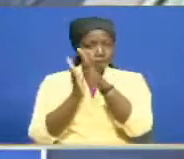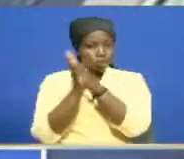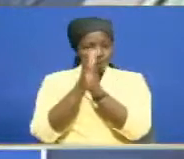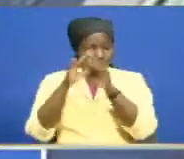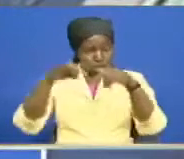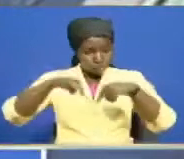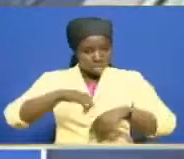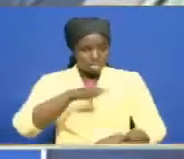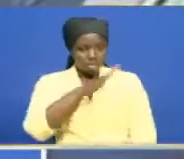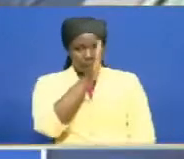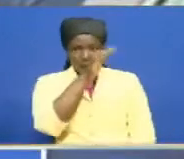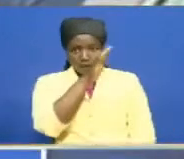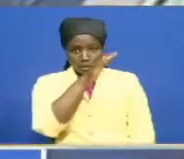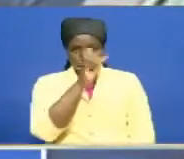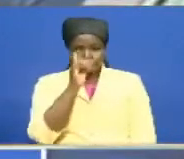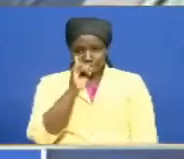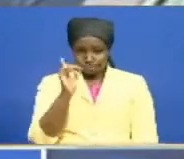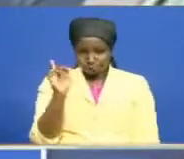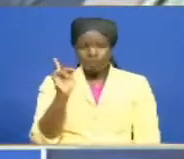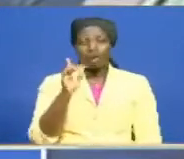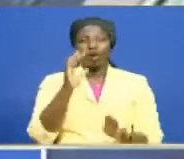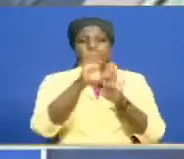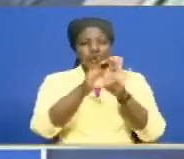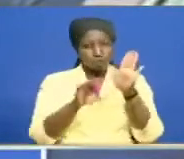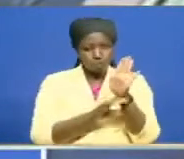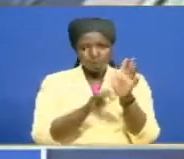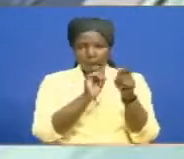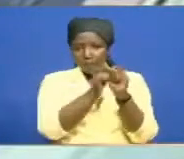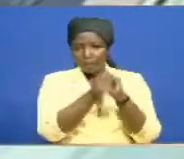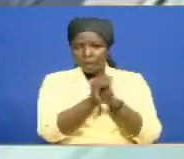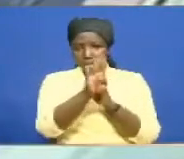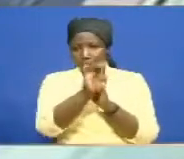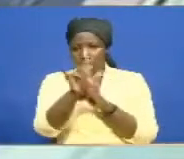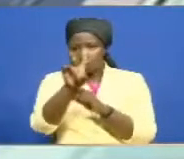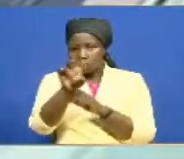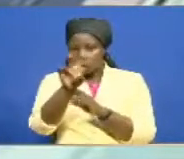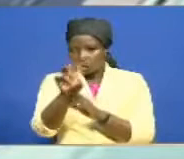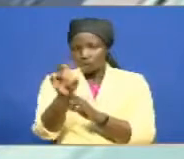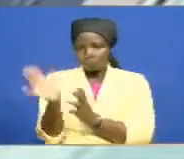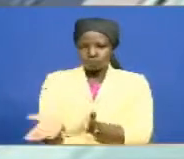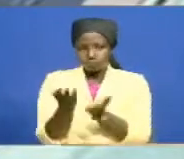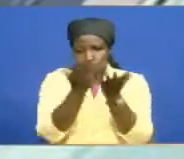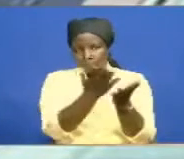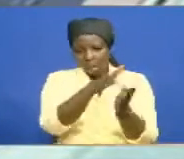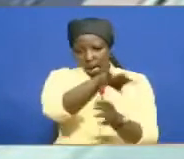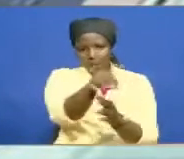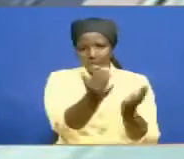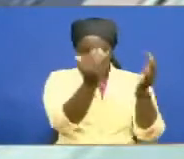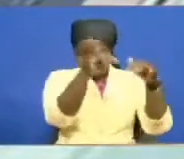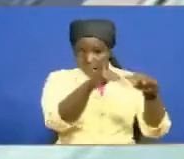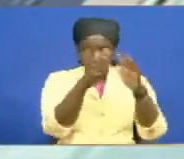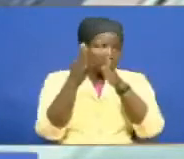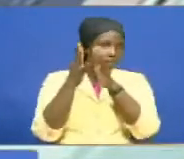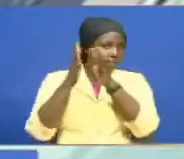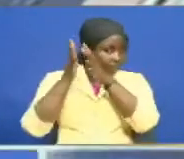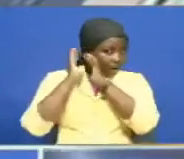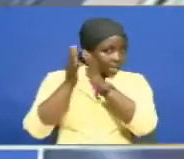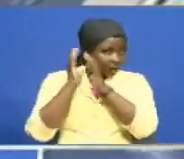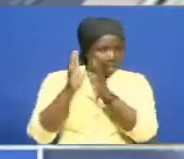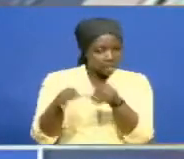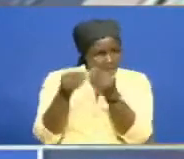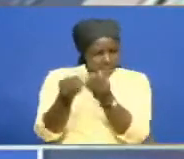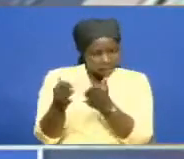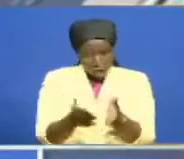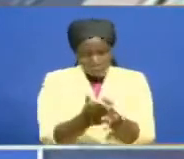Good afternoon. The Constitutional Amendment Bill 2020 has been tabled in the County Assembly of Kilifi, paving way for public